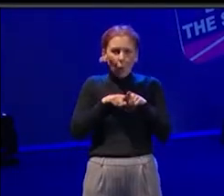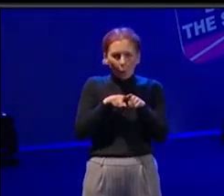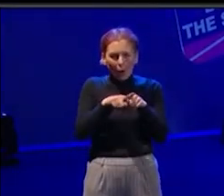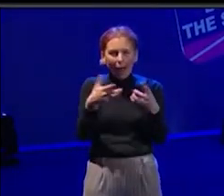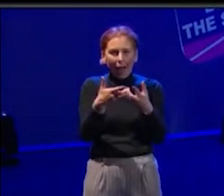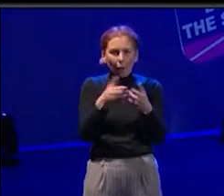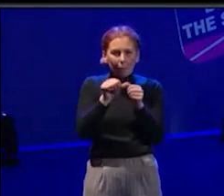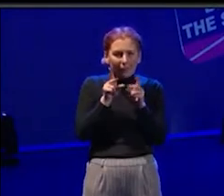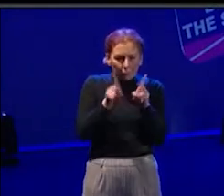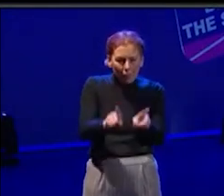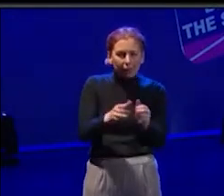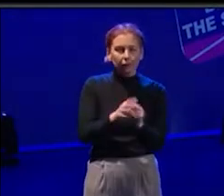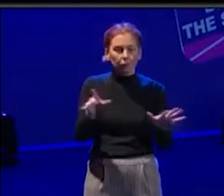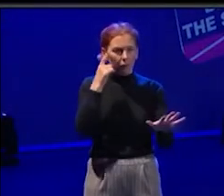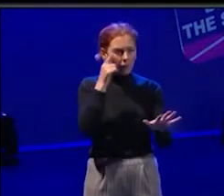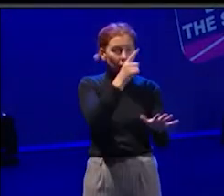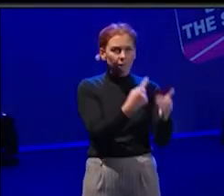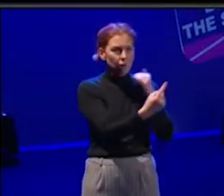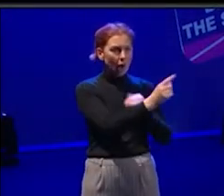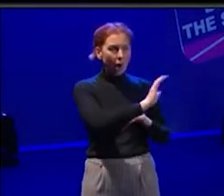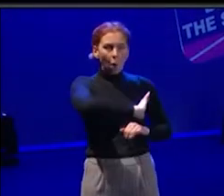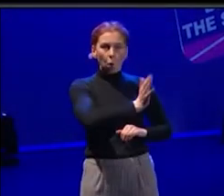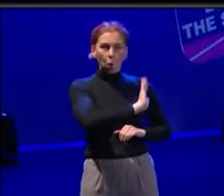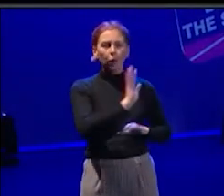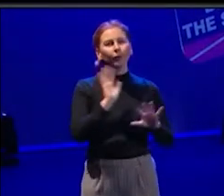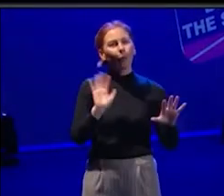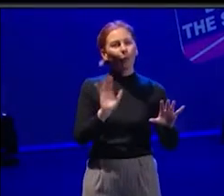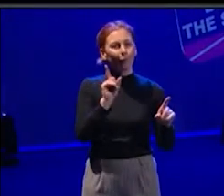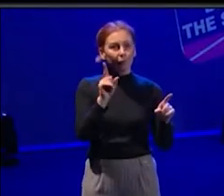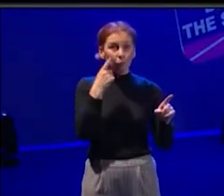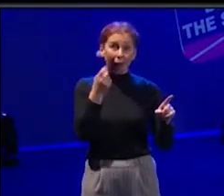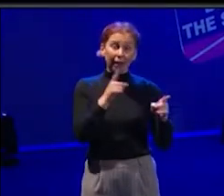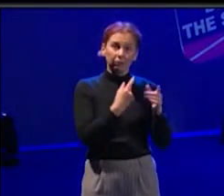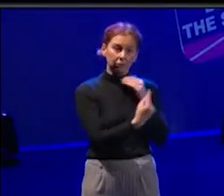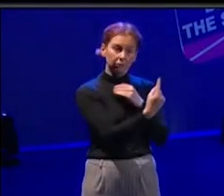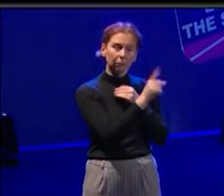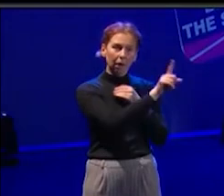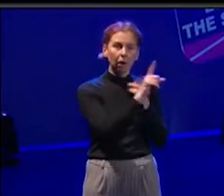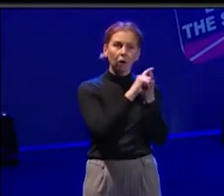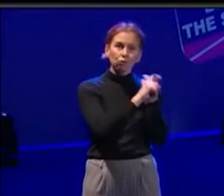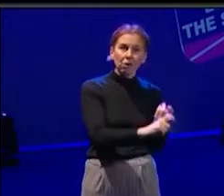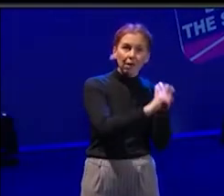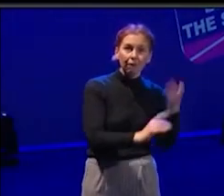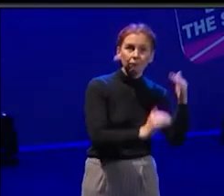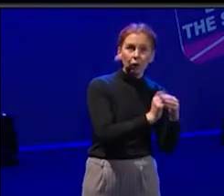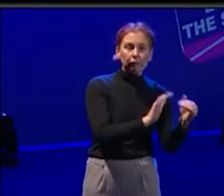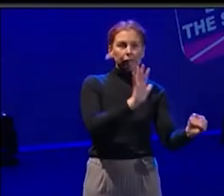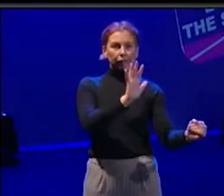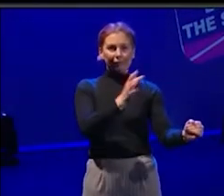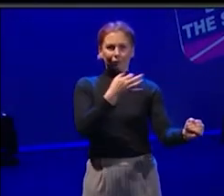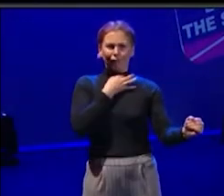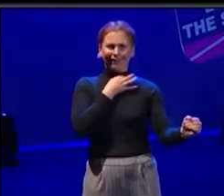kind of go, no, I don't want to do that, because it's not going to completely pay the bills. But I do think that depending solely on it is very dangerous in